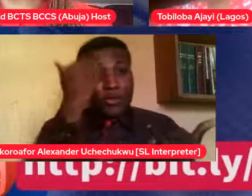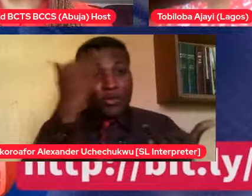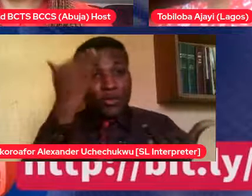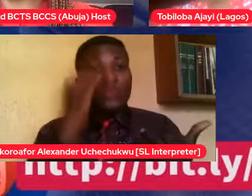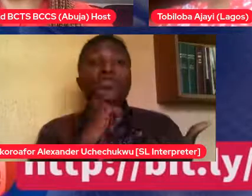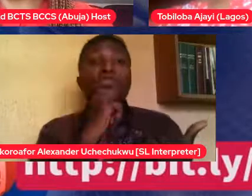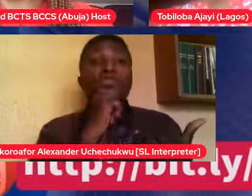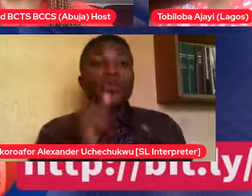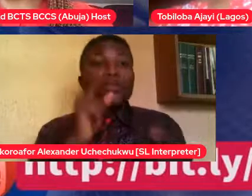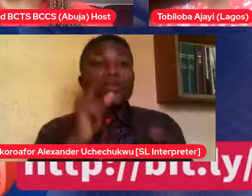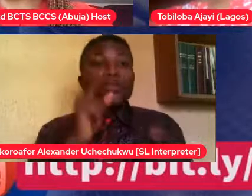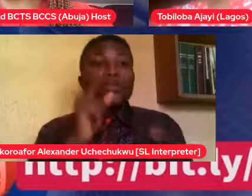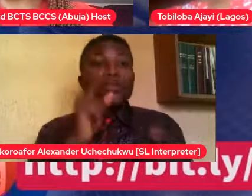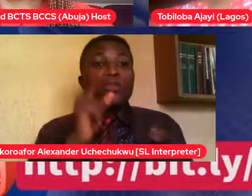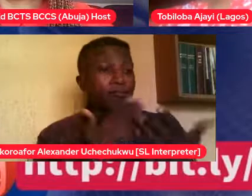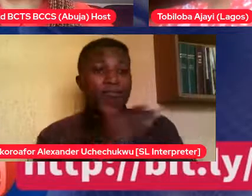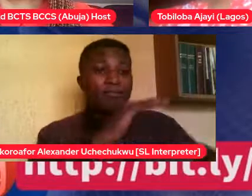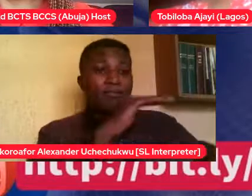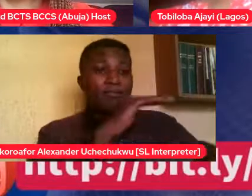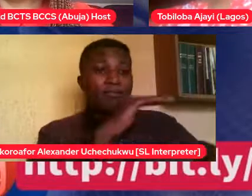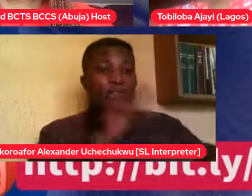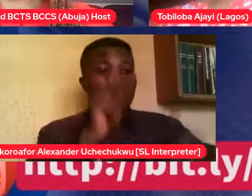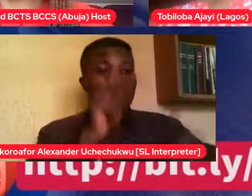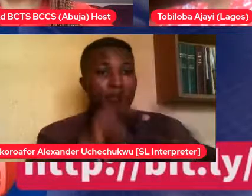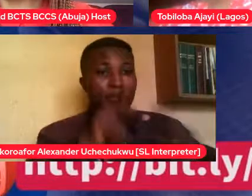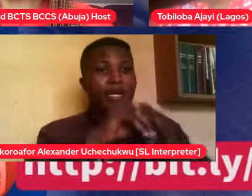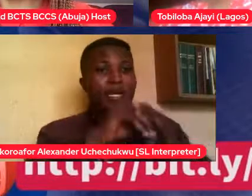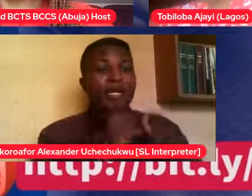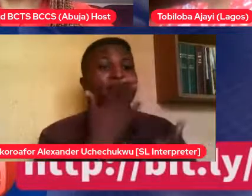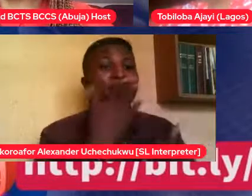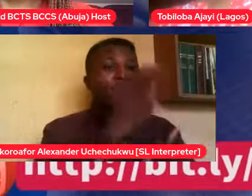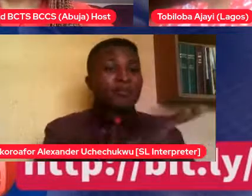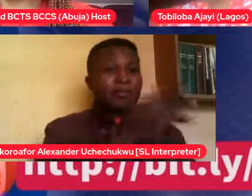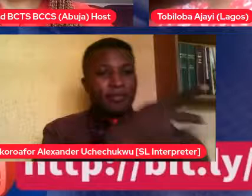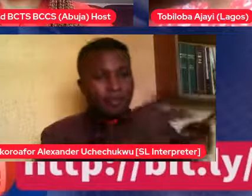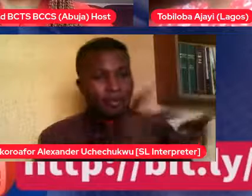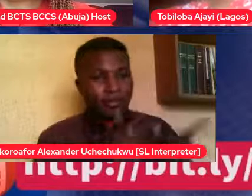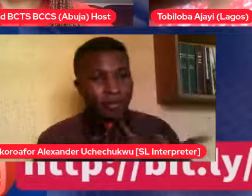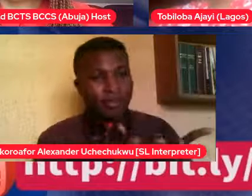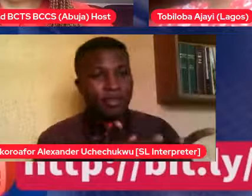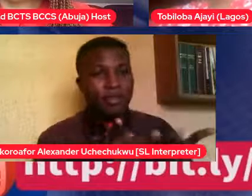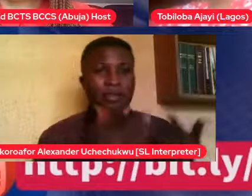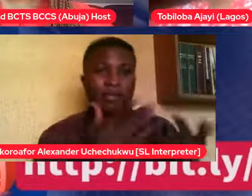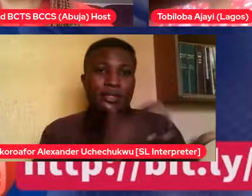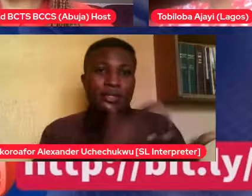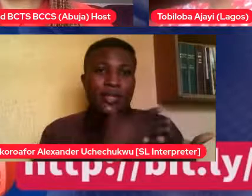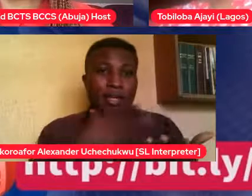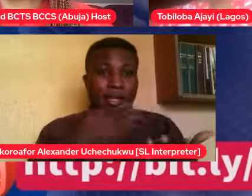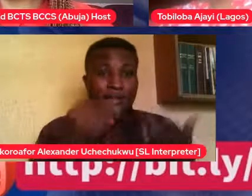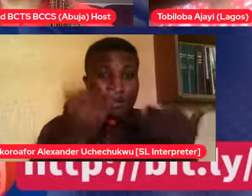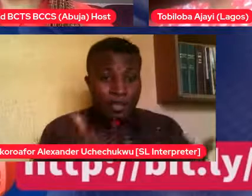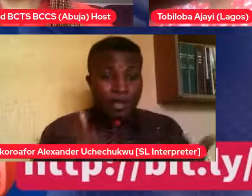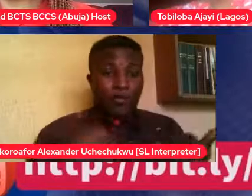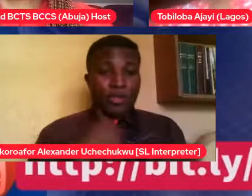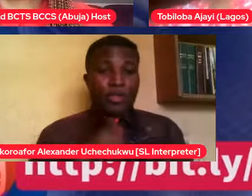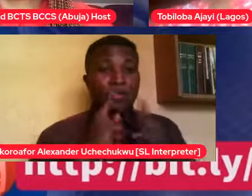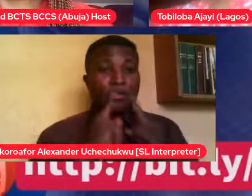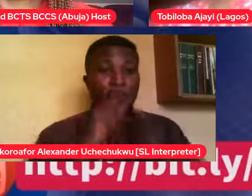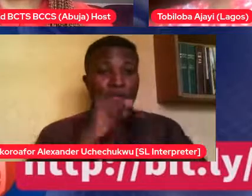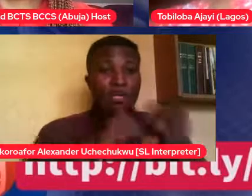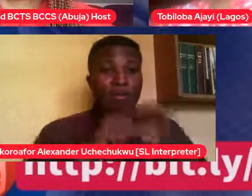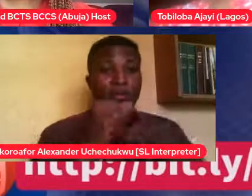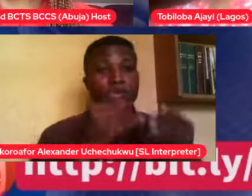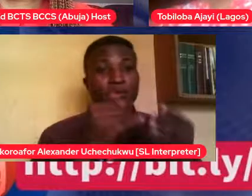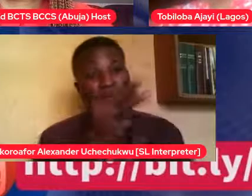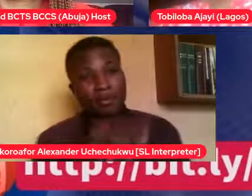talk about a particular girl in class. So when he started coming home, I was talking about Jemima. At this time, he wasn't in school in Lagos. So he'll talk about Jemima.